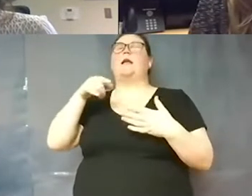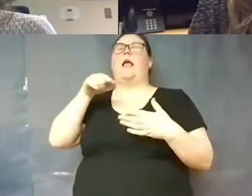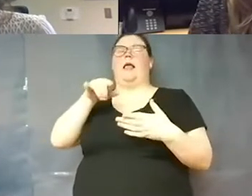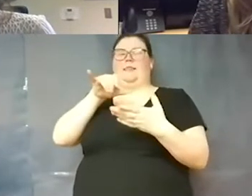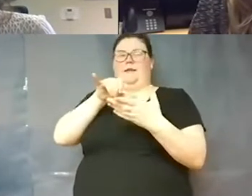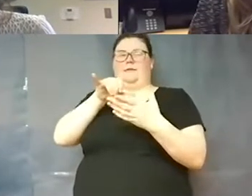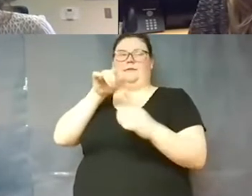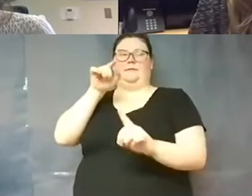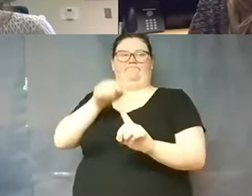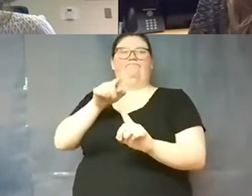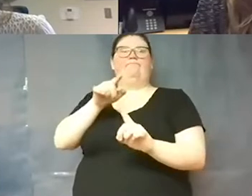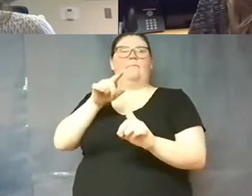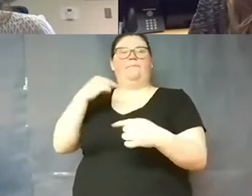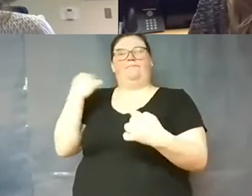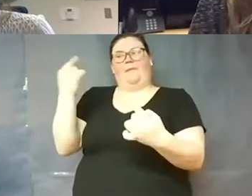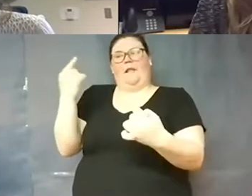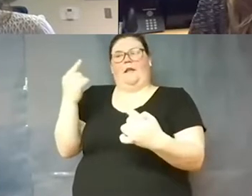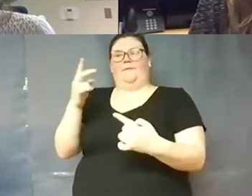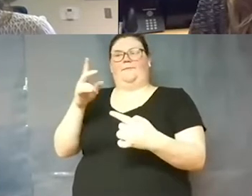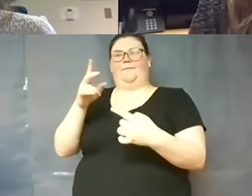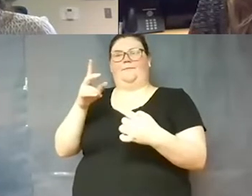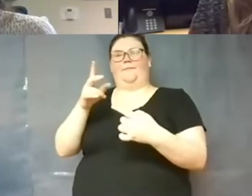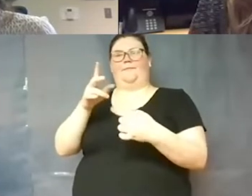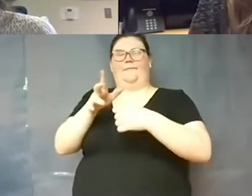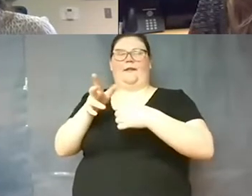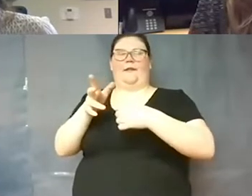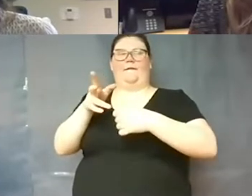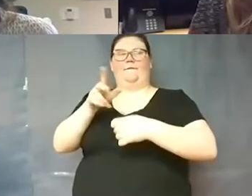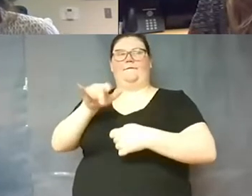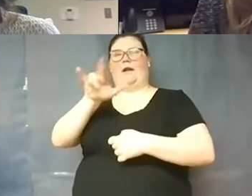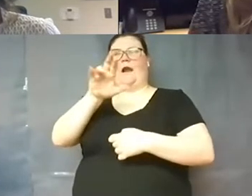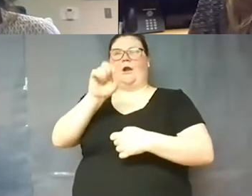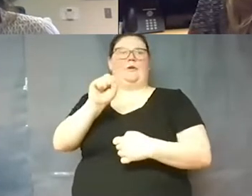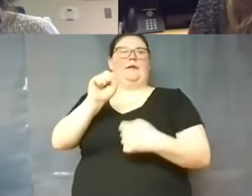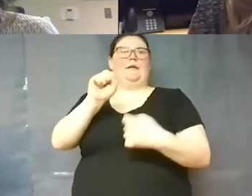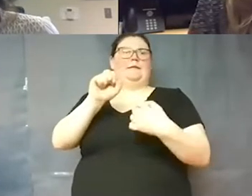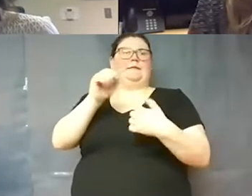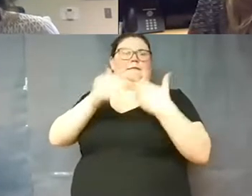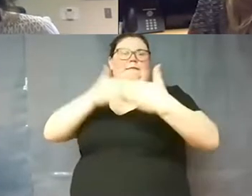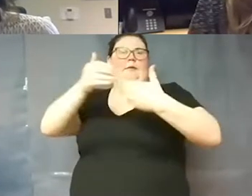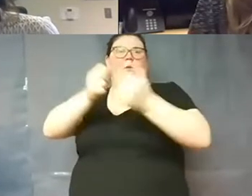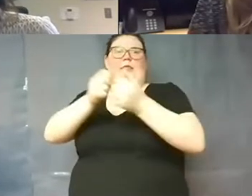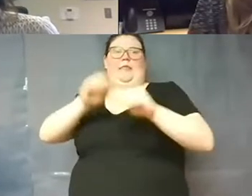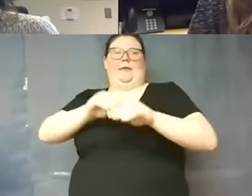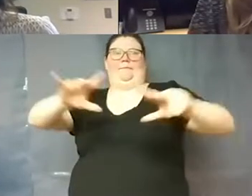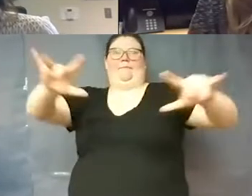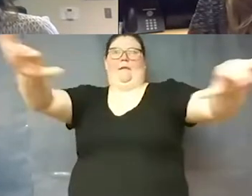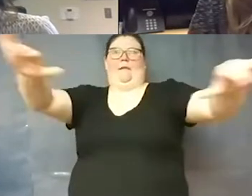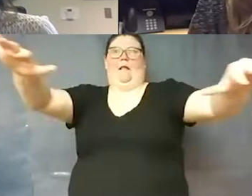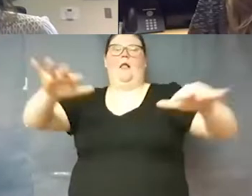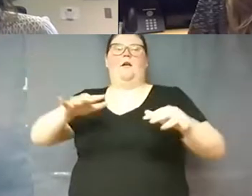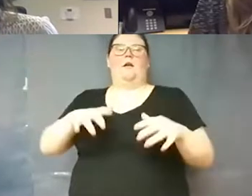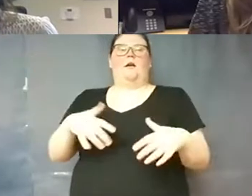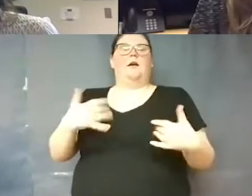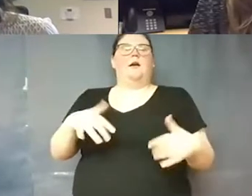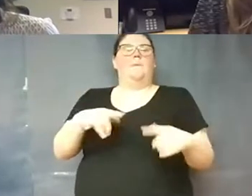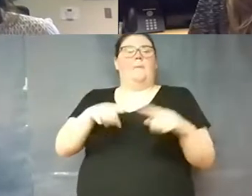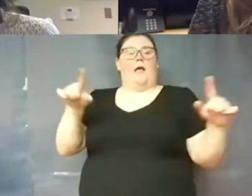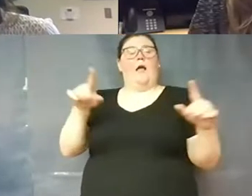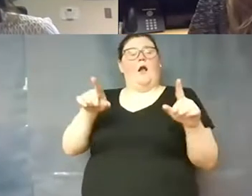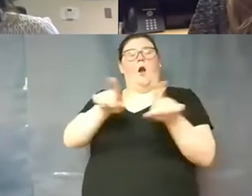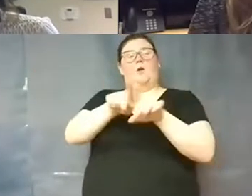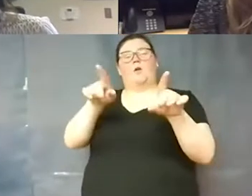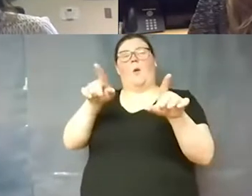the virus um transmission stages that we're in that with the advanced transmission um but they also both recognize